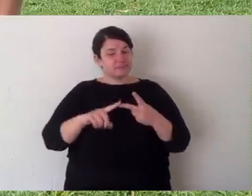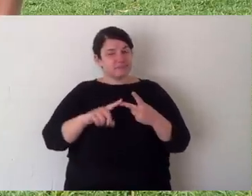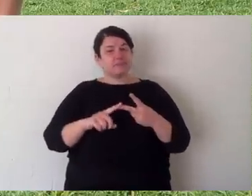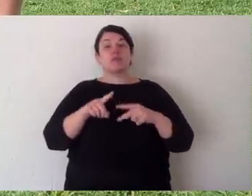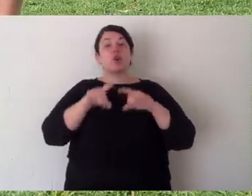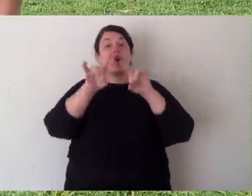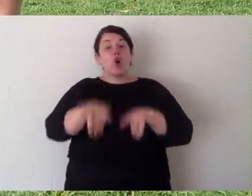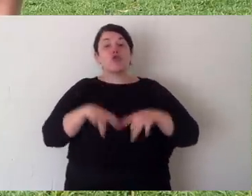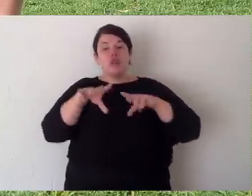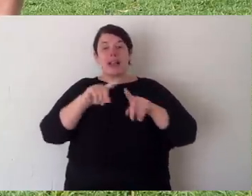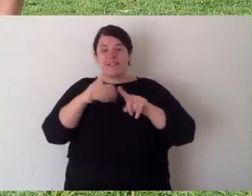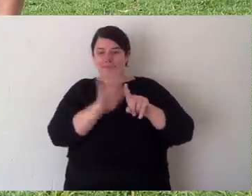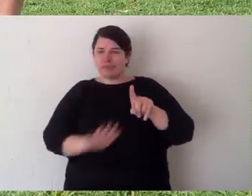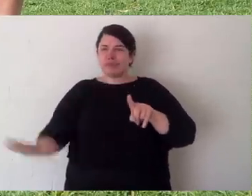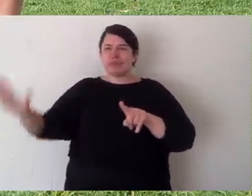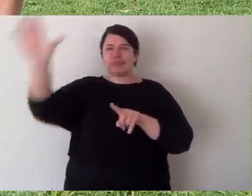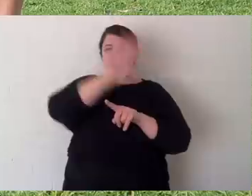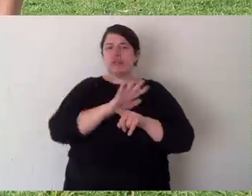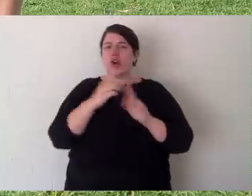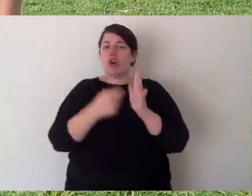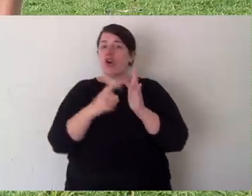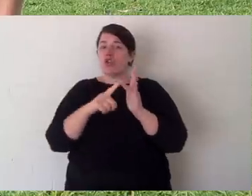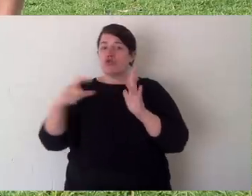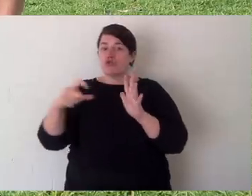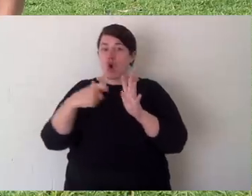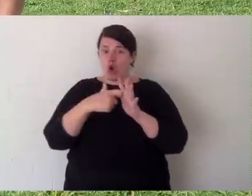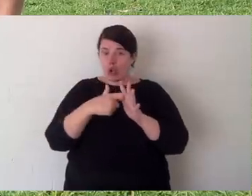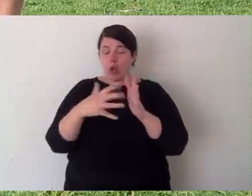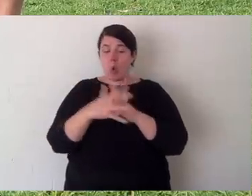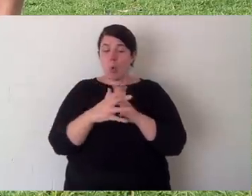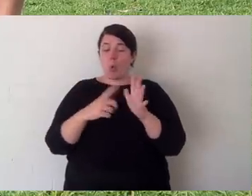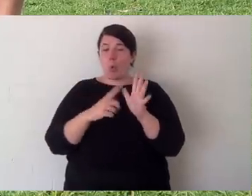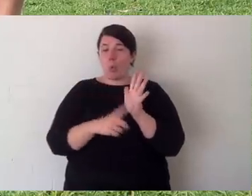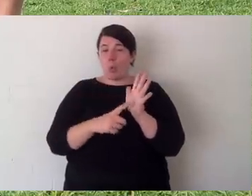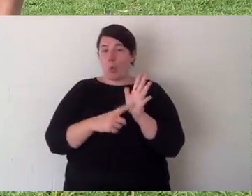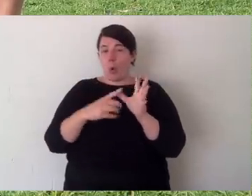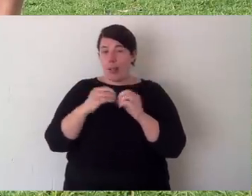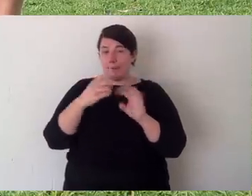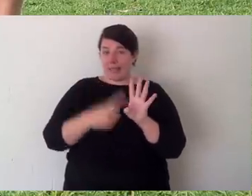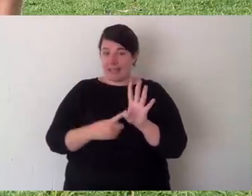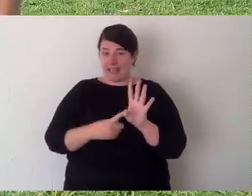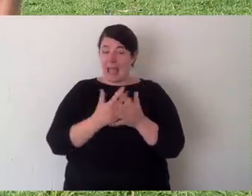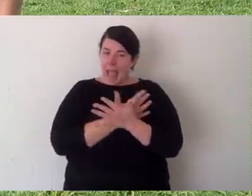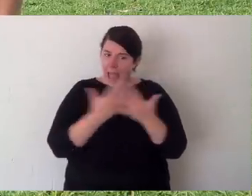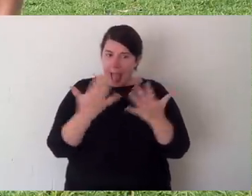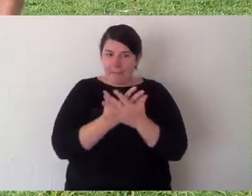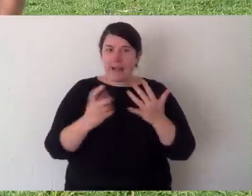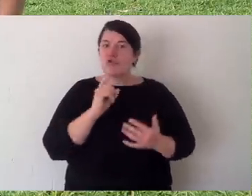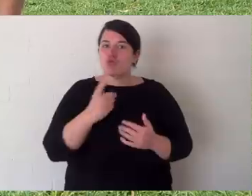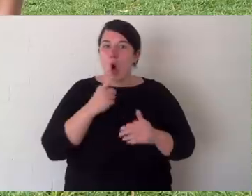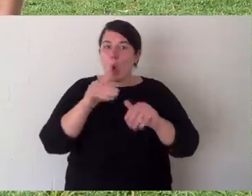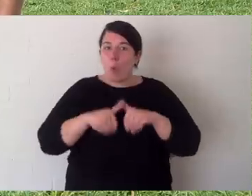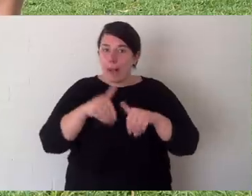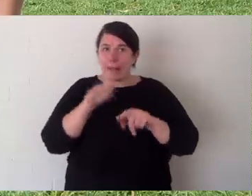of homework. Australia has different species of rock wallabies, similar to kangaroos. How many